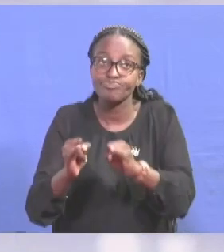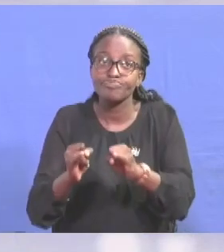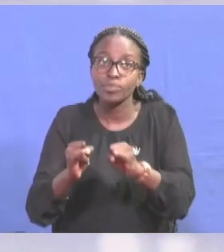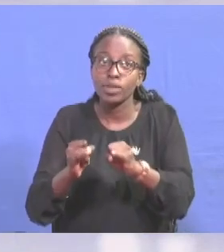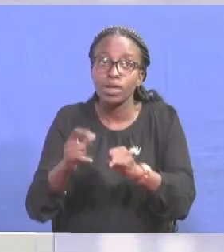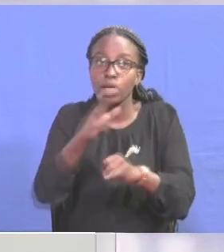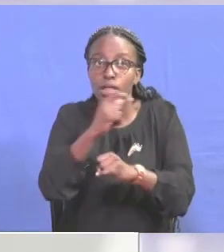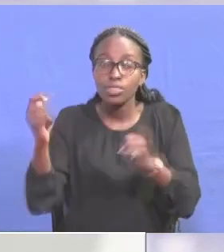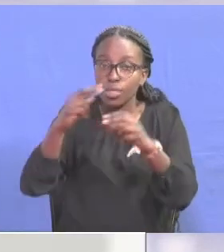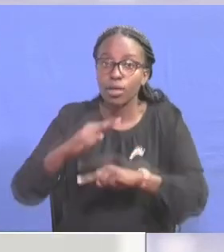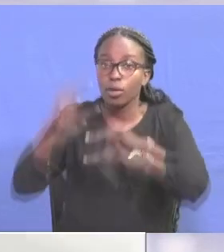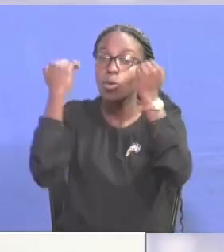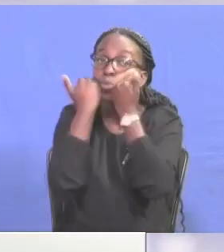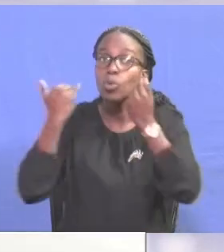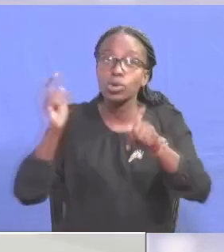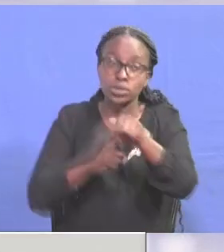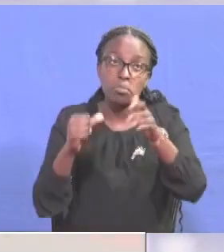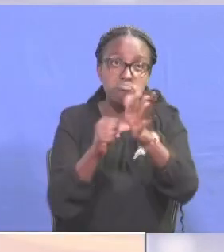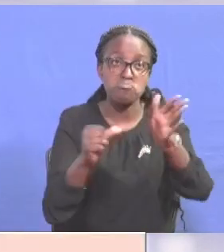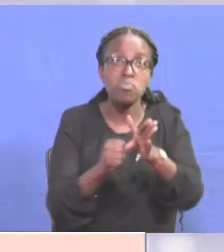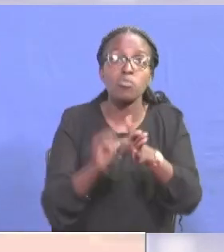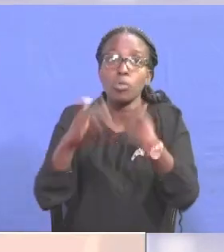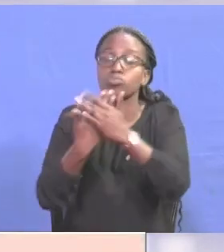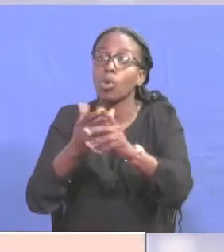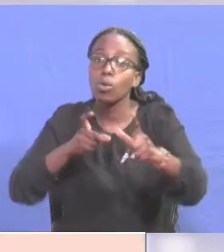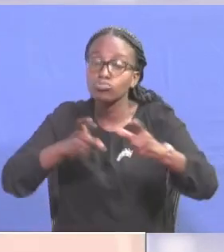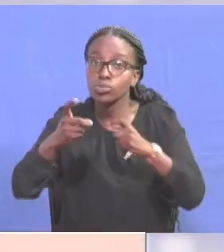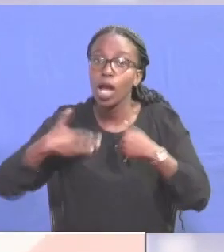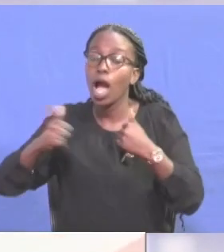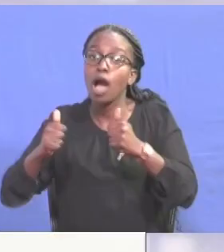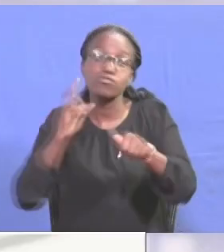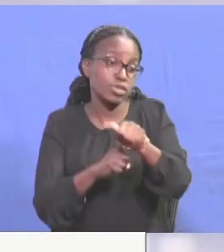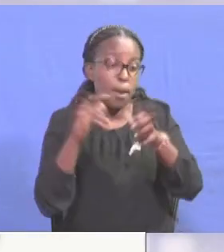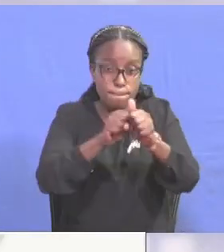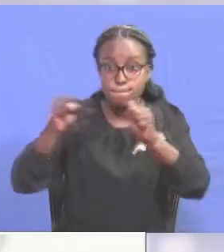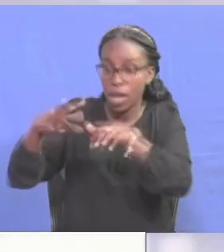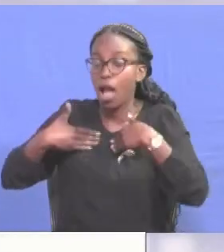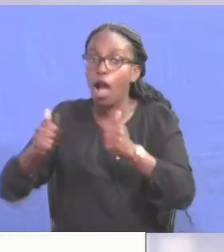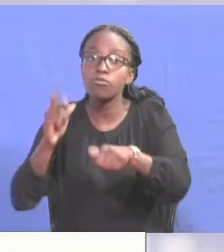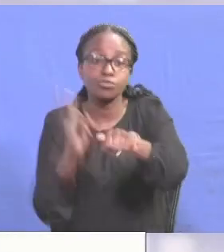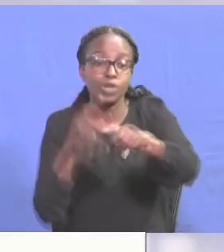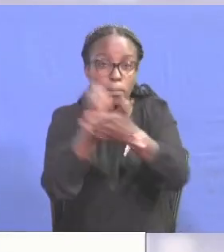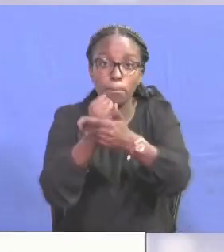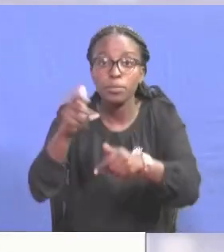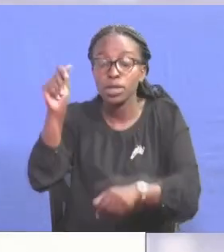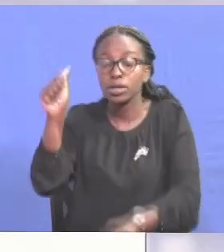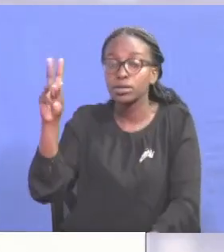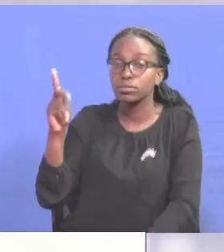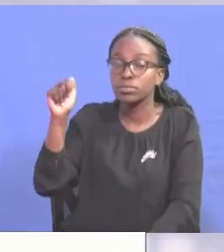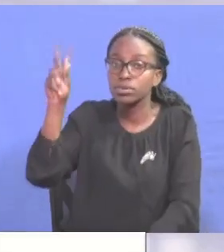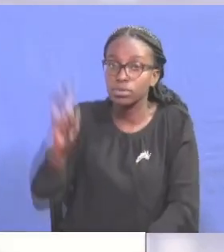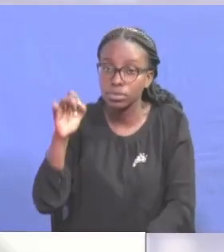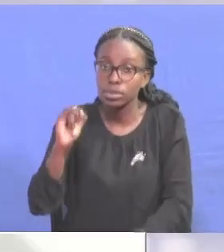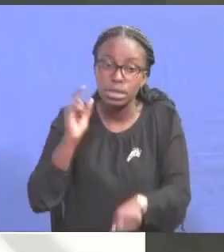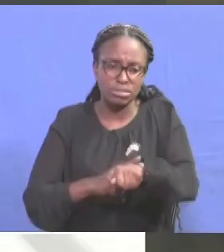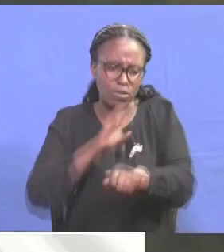The High Court today has issued conservatory orders suspending the implementation of the Adani-Ketrako energy deal.